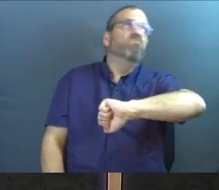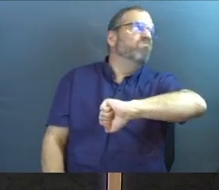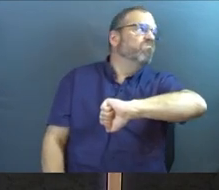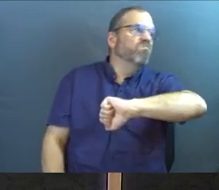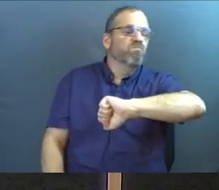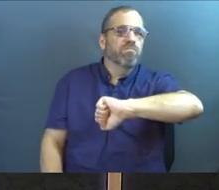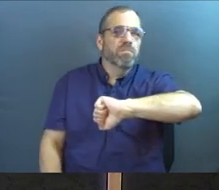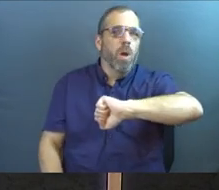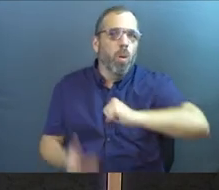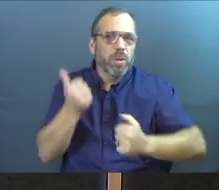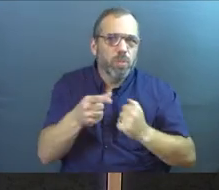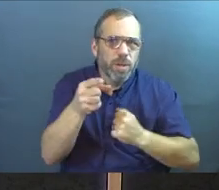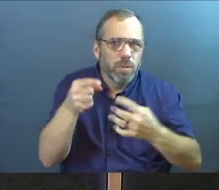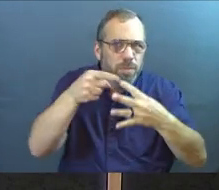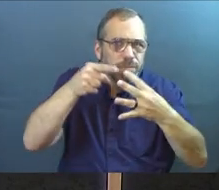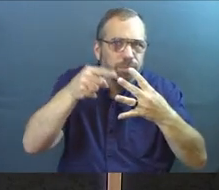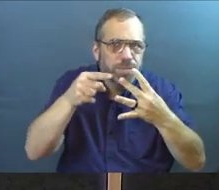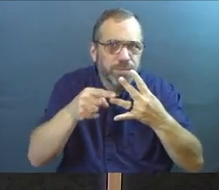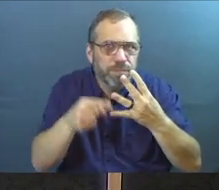Where are you at?